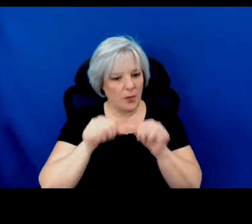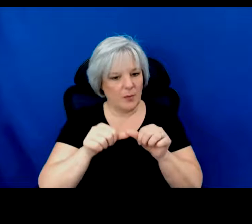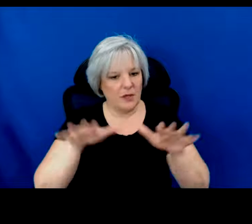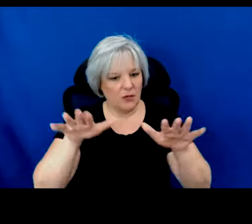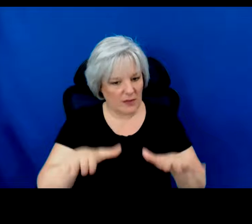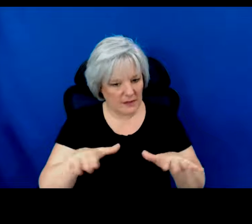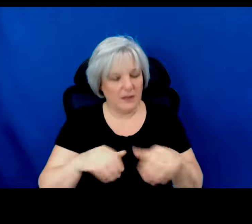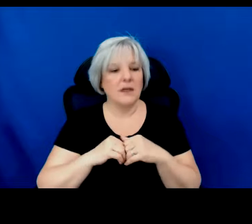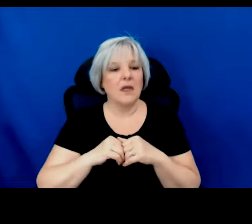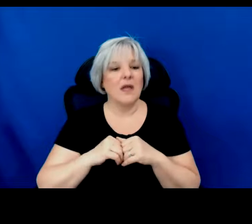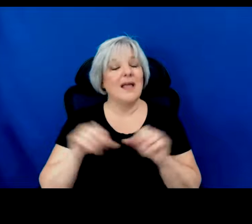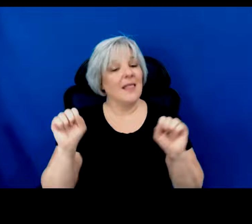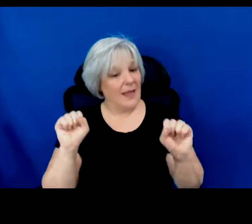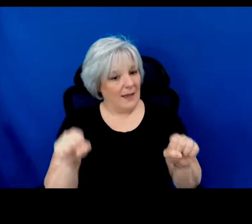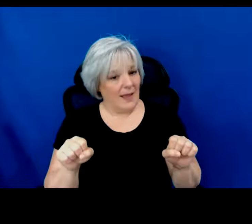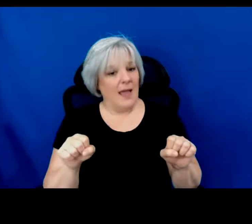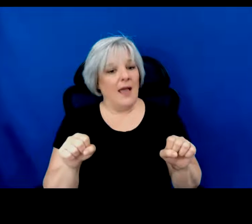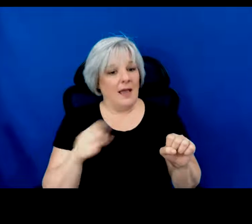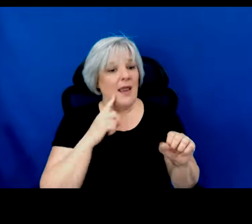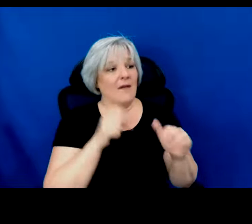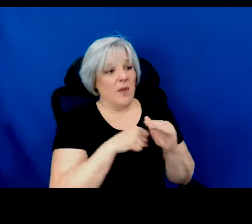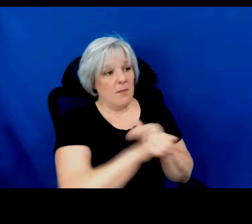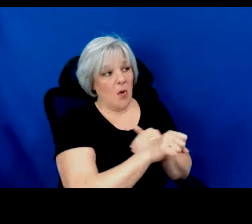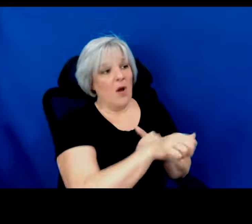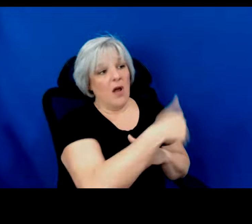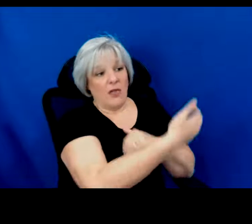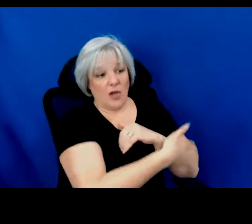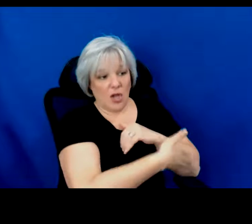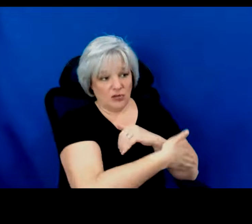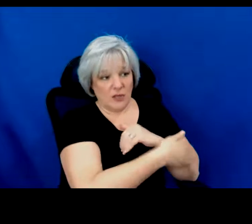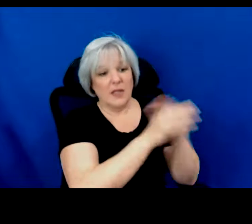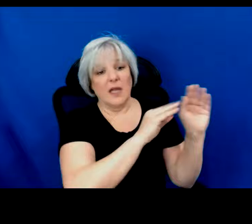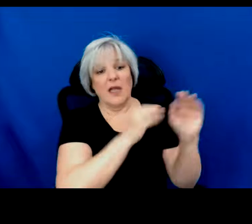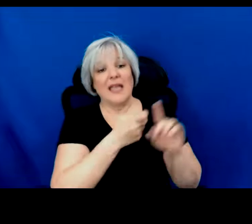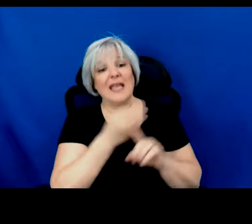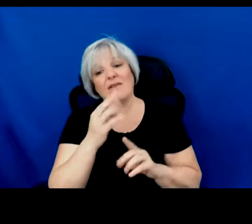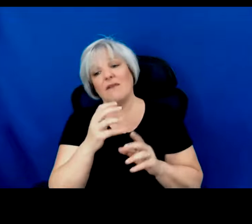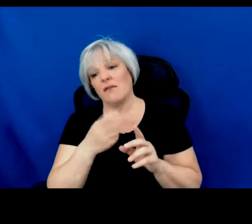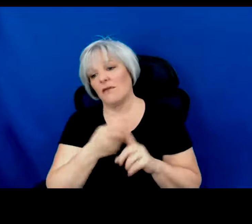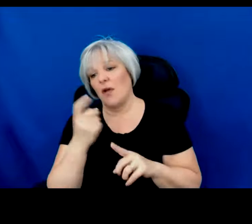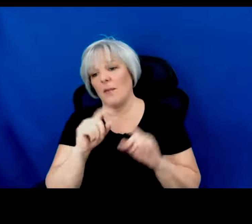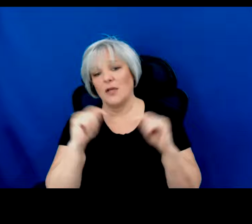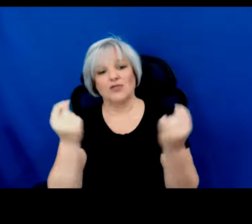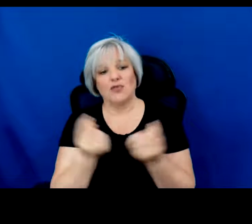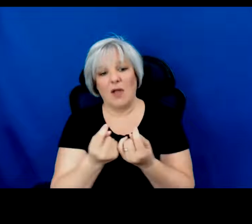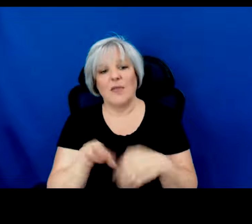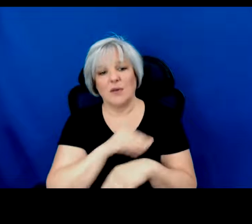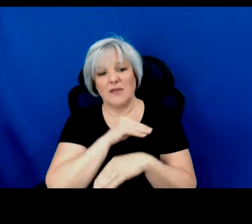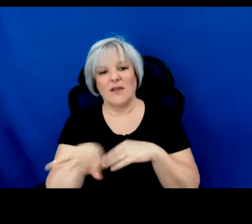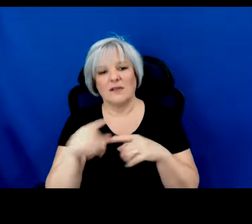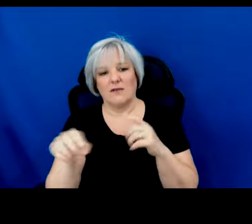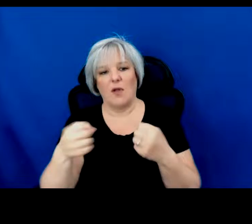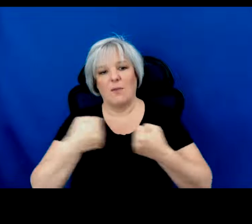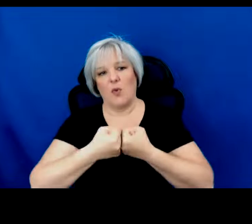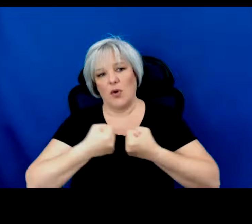They can have been born outside the United States if they're from a tribe that is bisected by the border. So